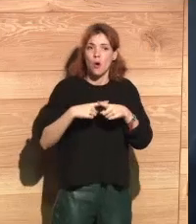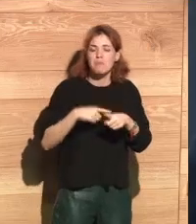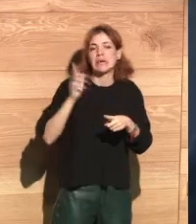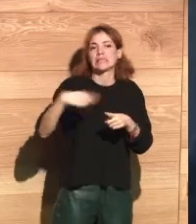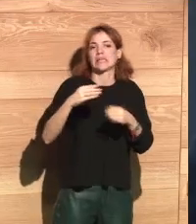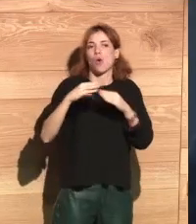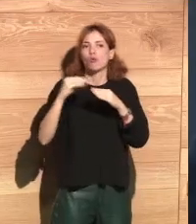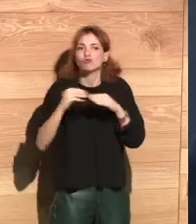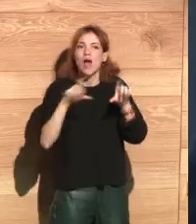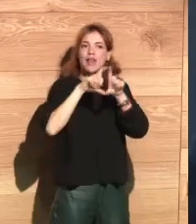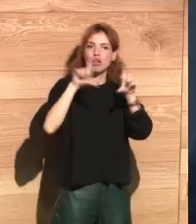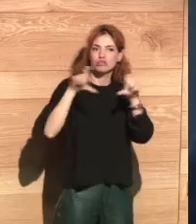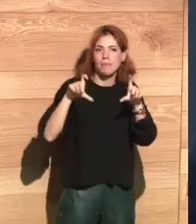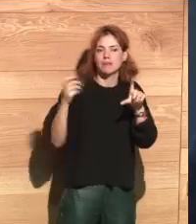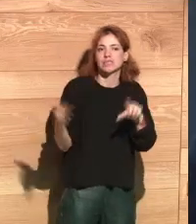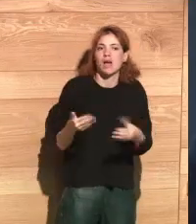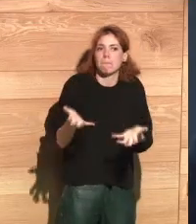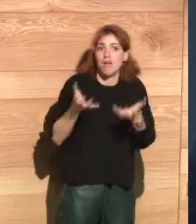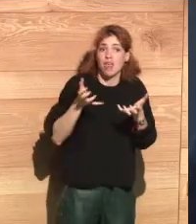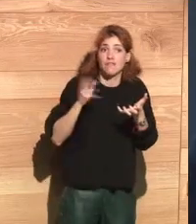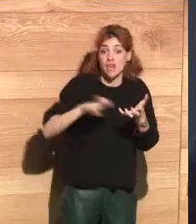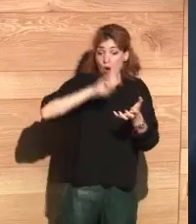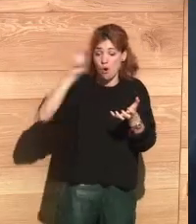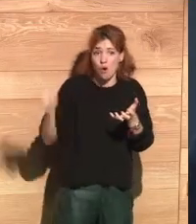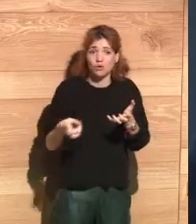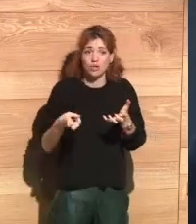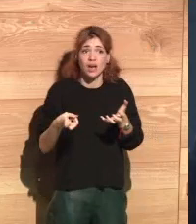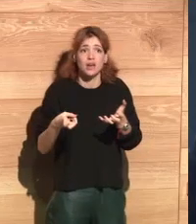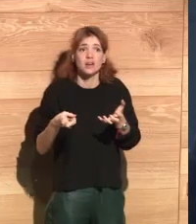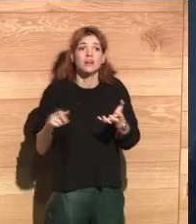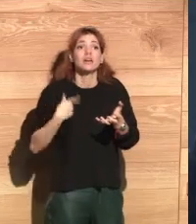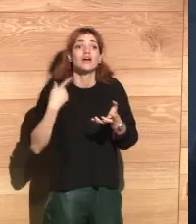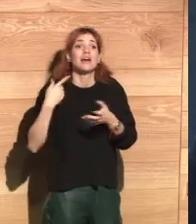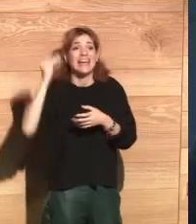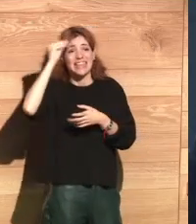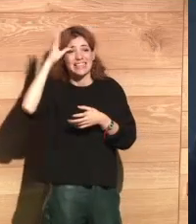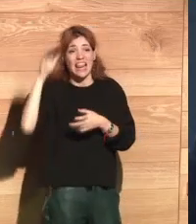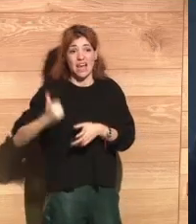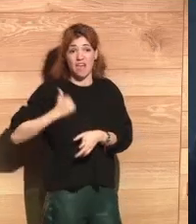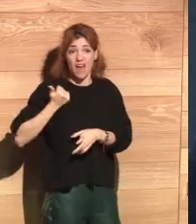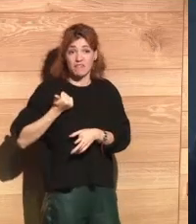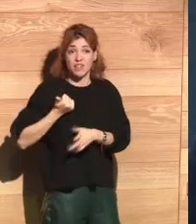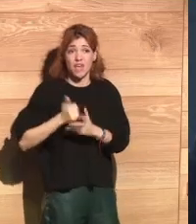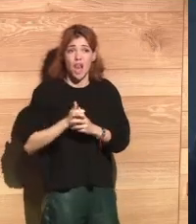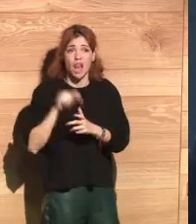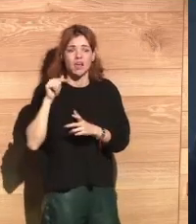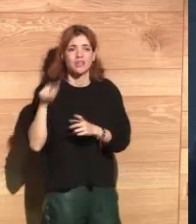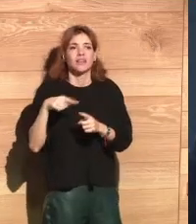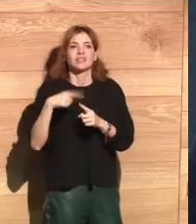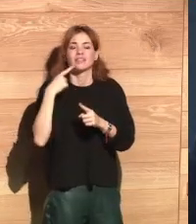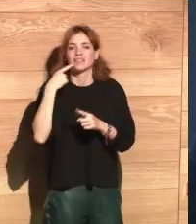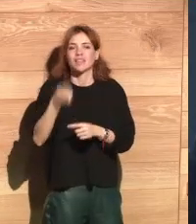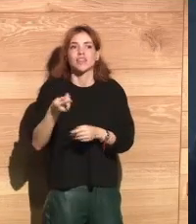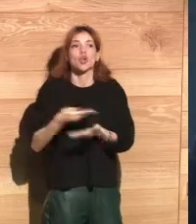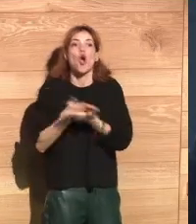we have a common environment that of data that benefits companies, citizens and government. And there's